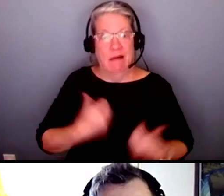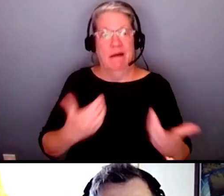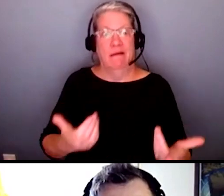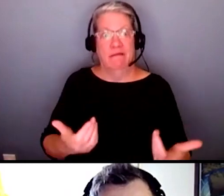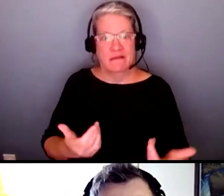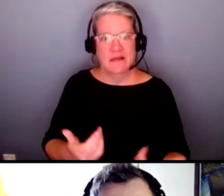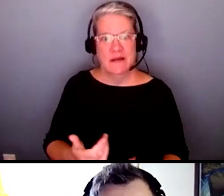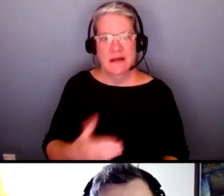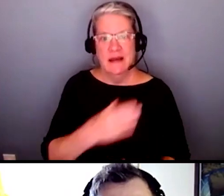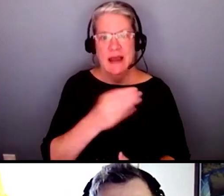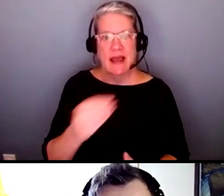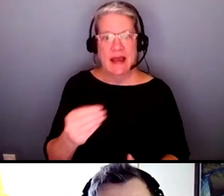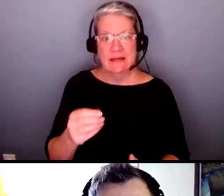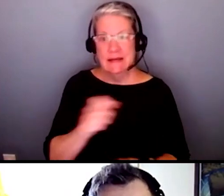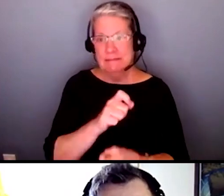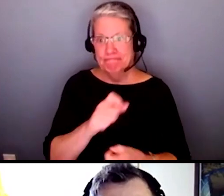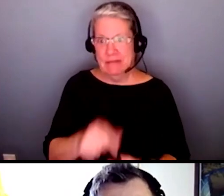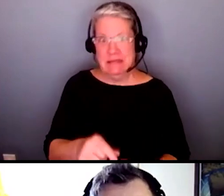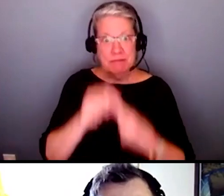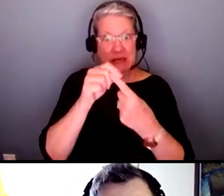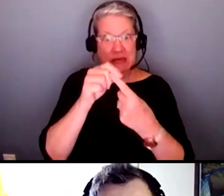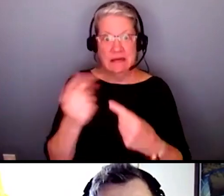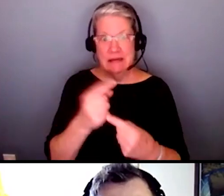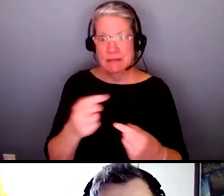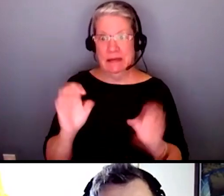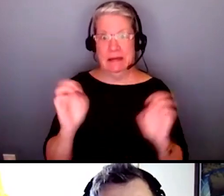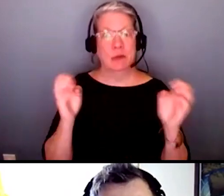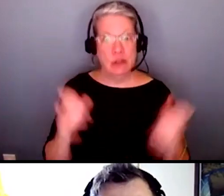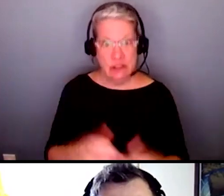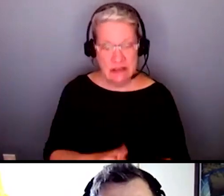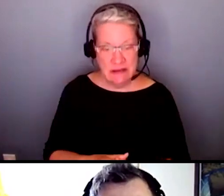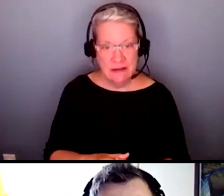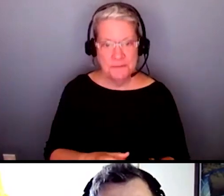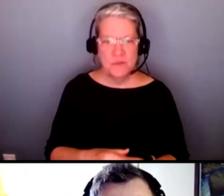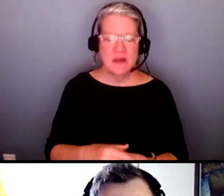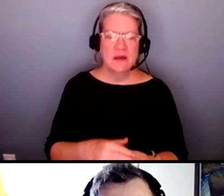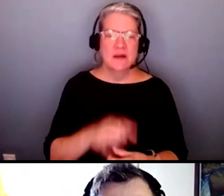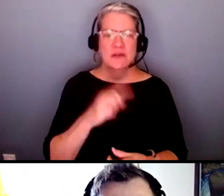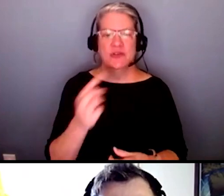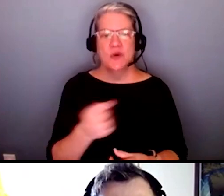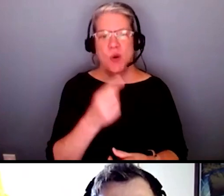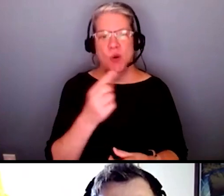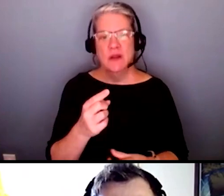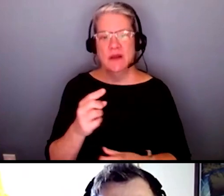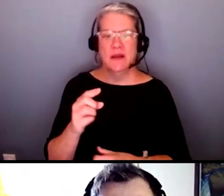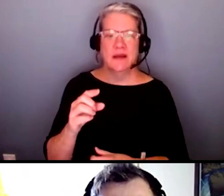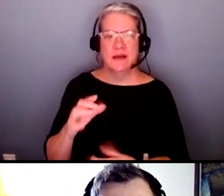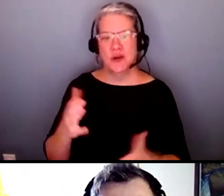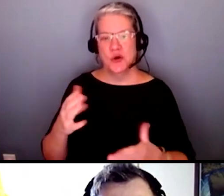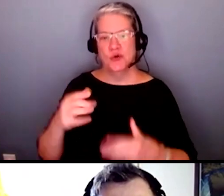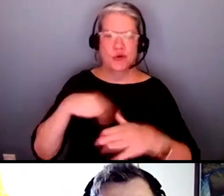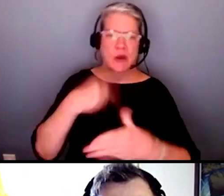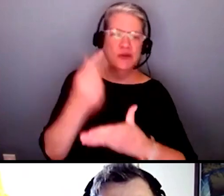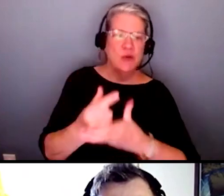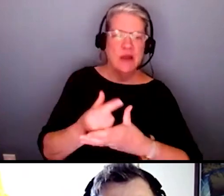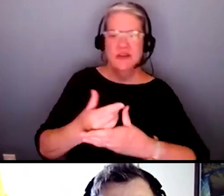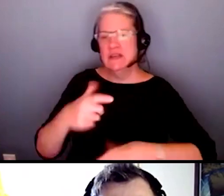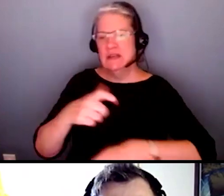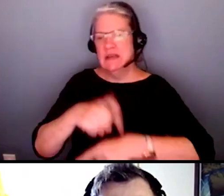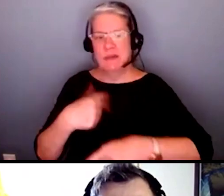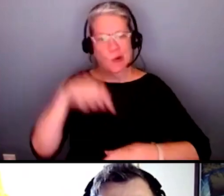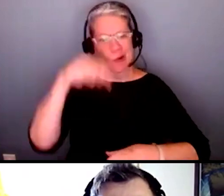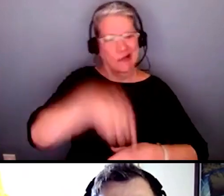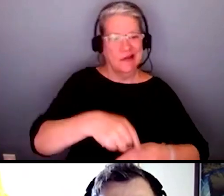events that you're having so it shouldn't just be something we're doing at you know our commencement ceremony or this session